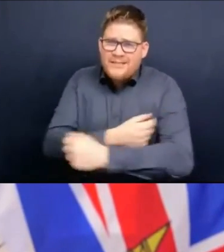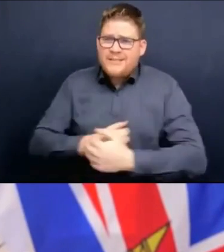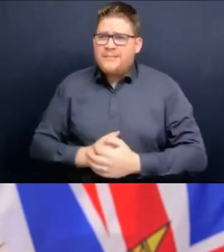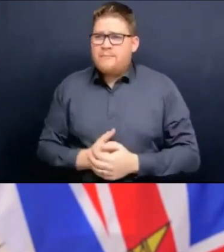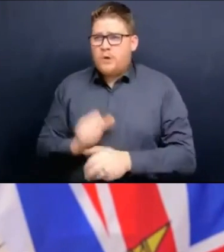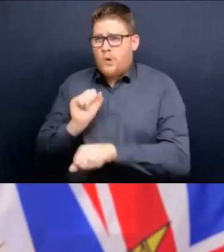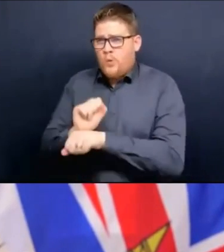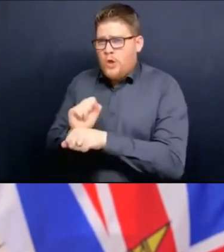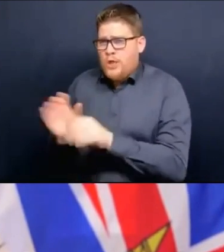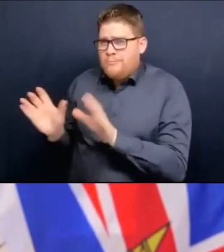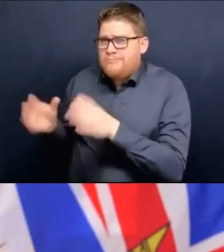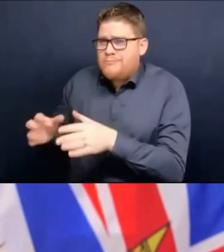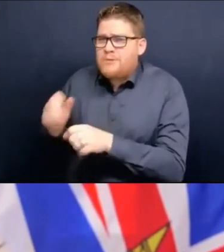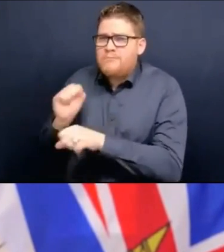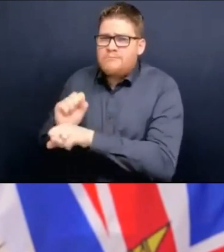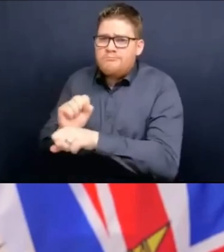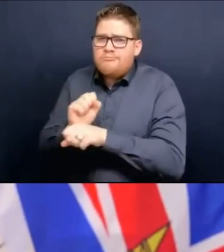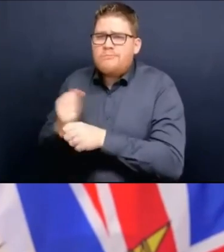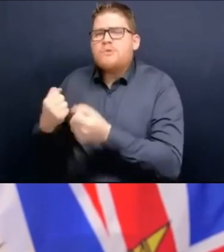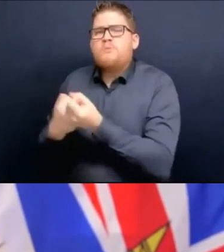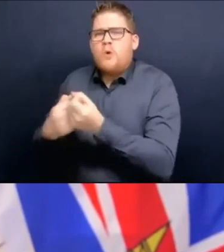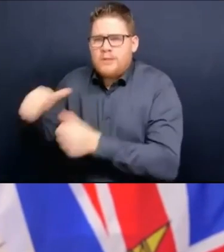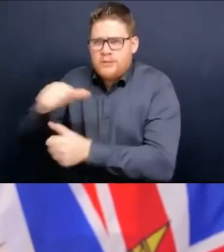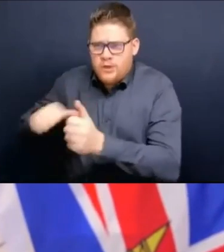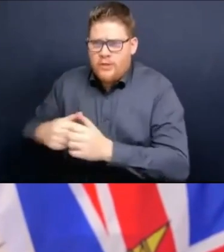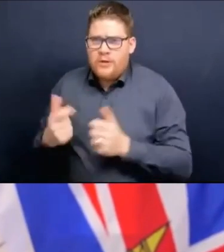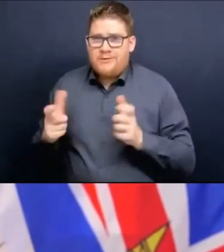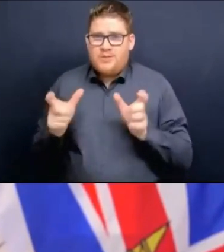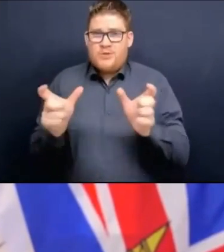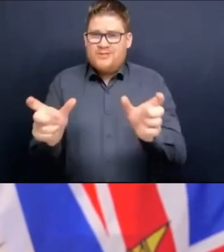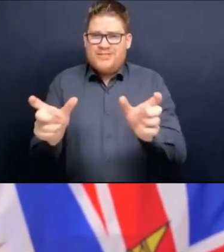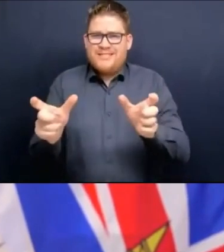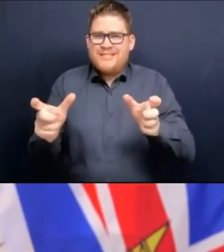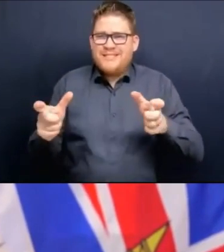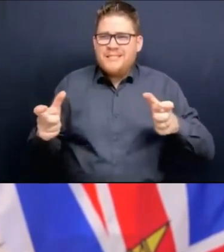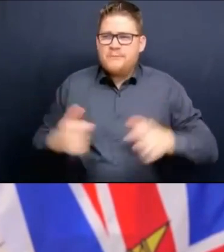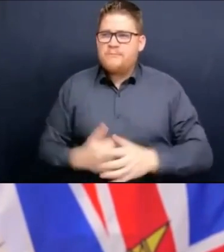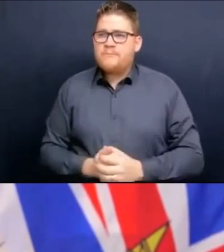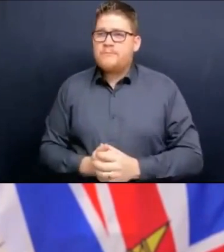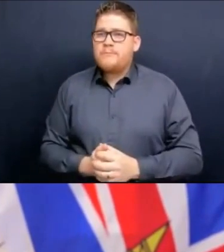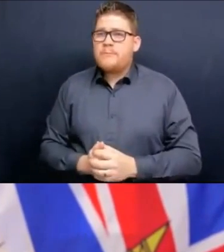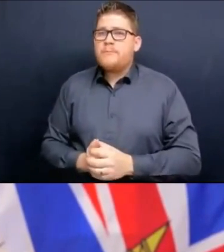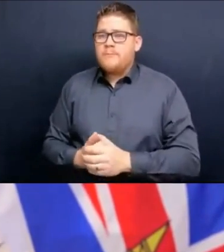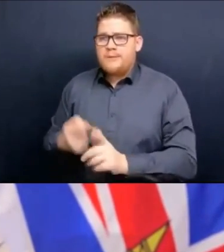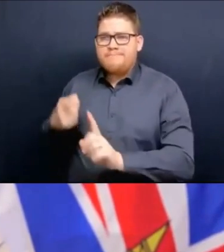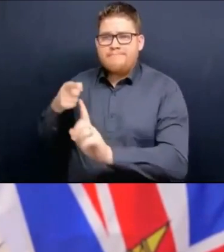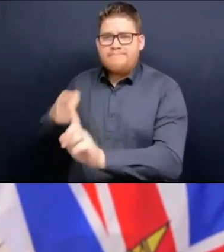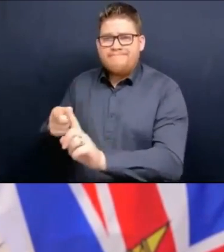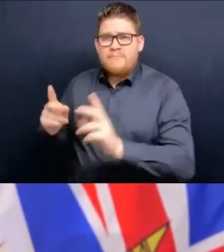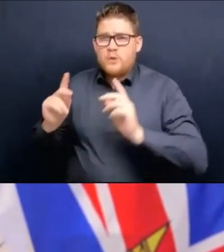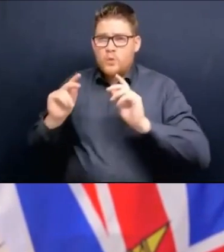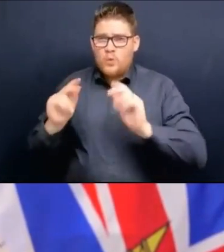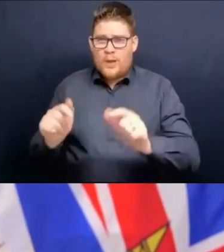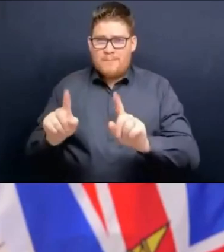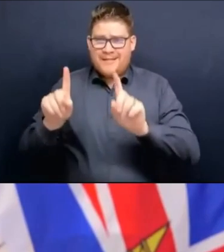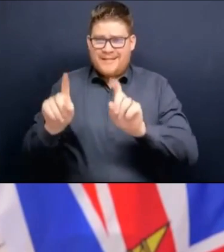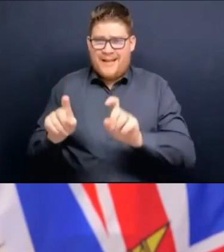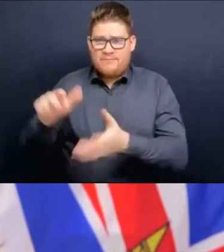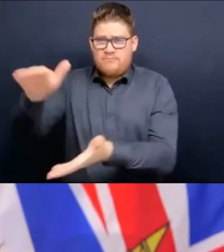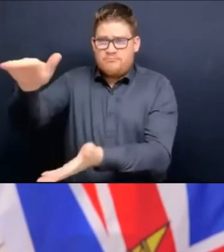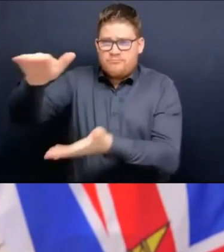today. Regarding rapid tests up to the end of February 11, 2020, BC has received 15